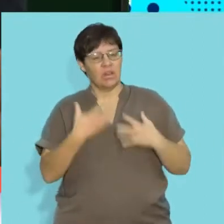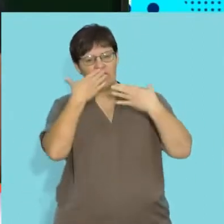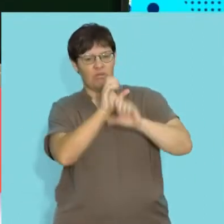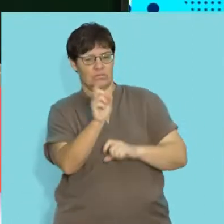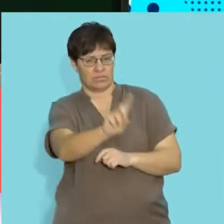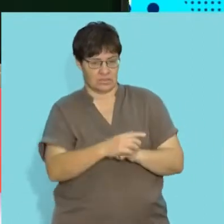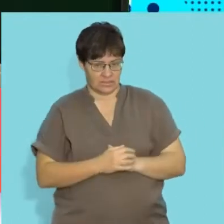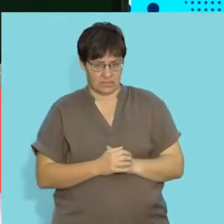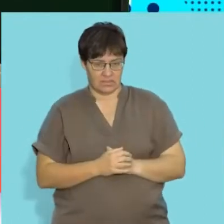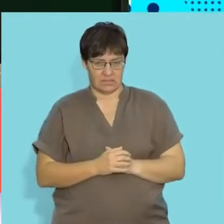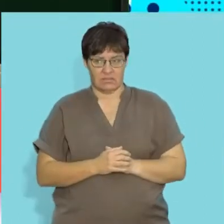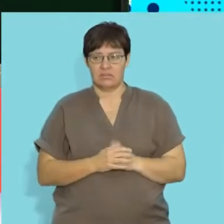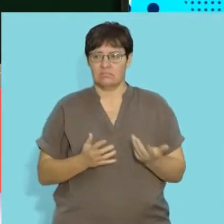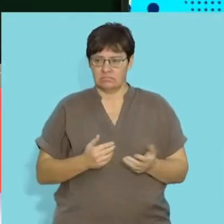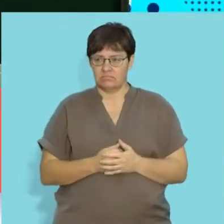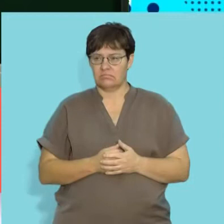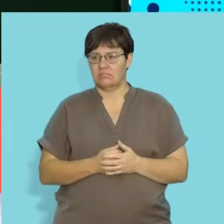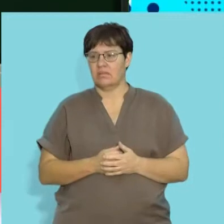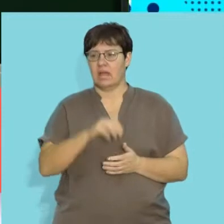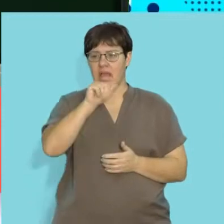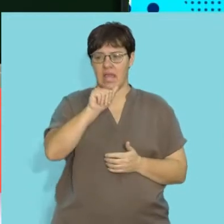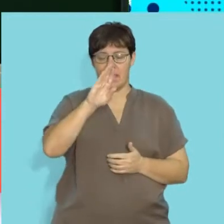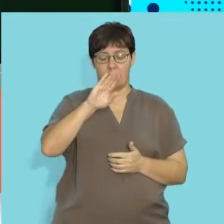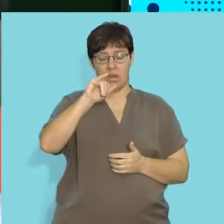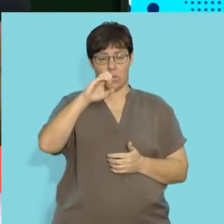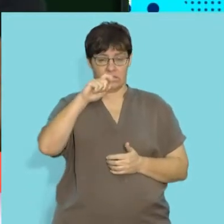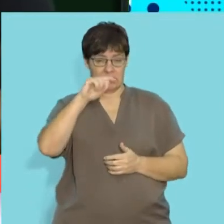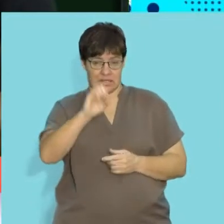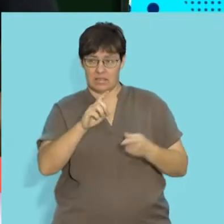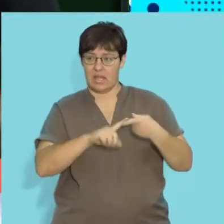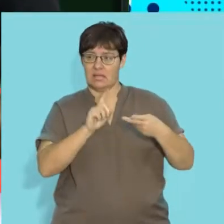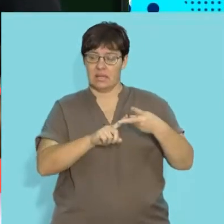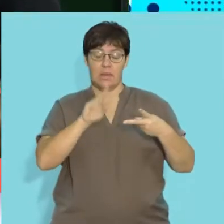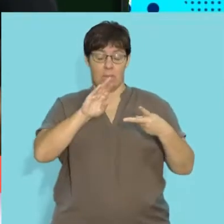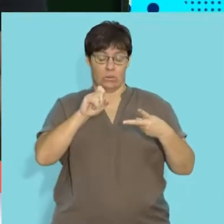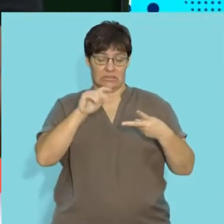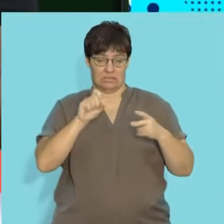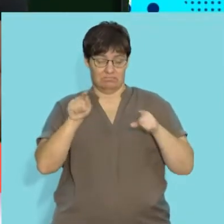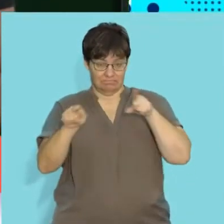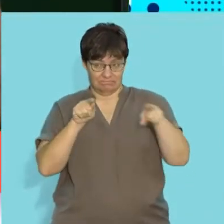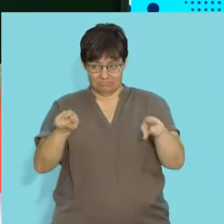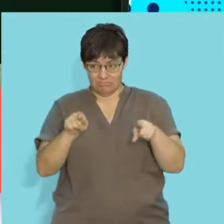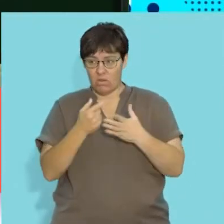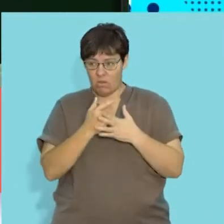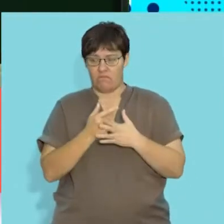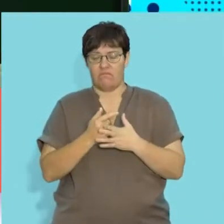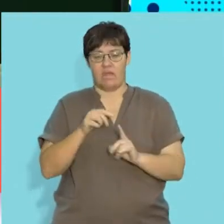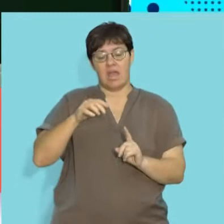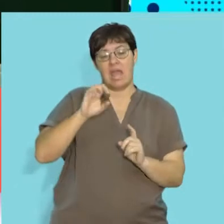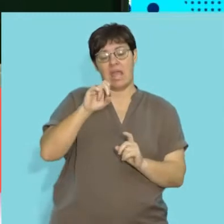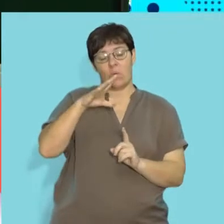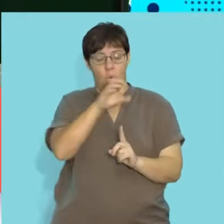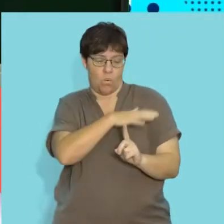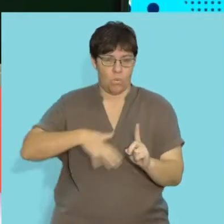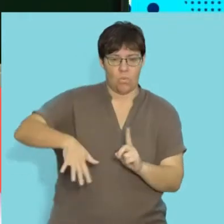lesson today, we're going to be focusing on the abiotic and the biotic factors in an ecosystem. Let's get straight into the concept of the lesson